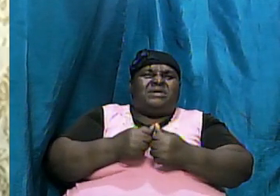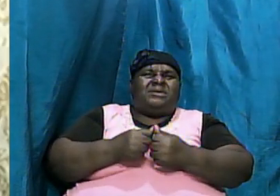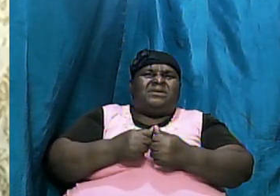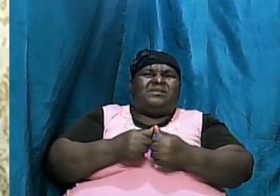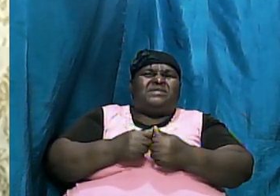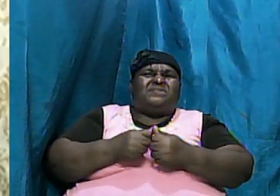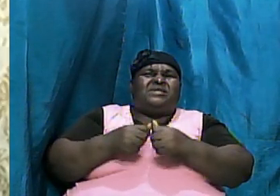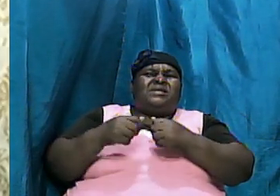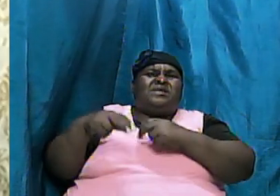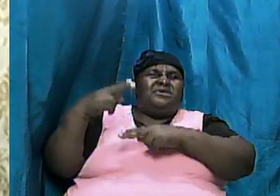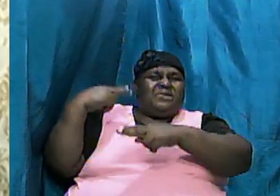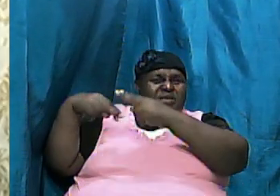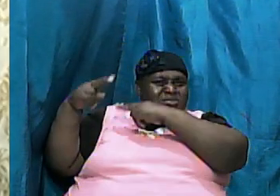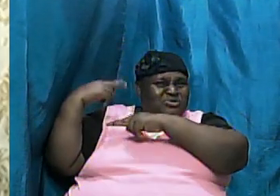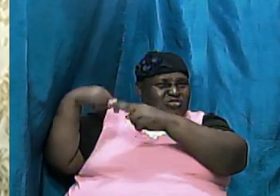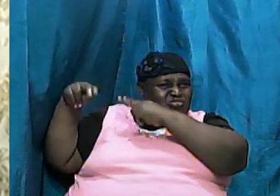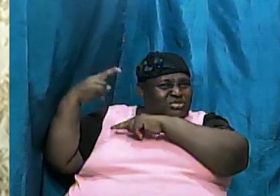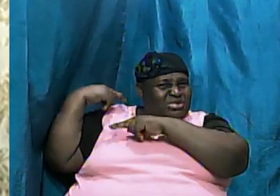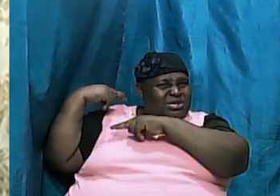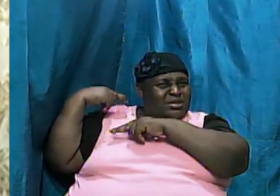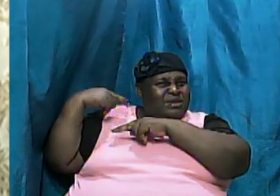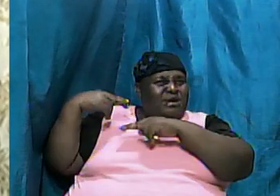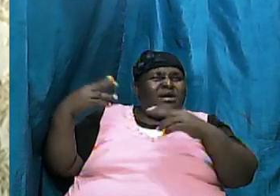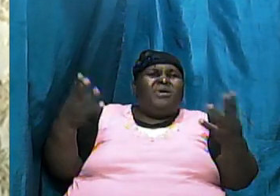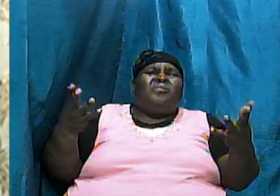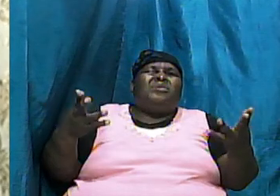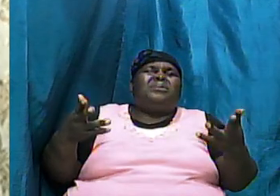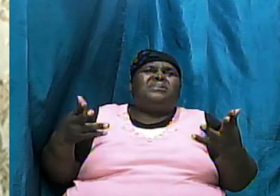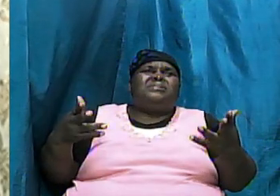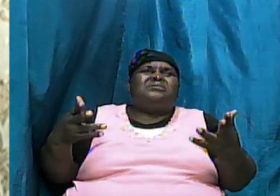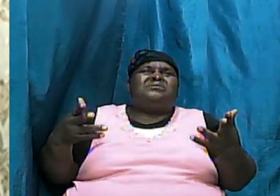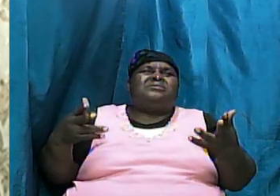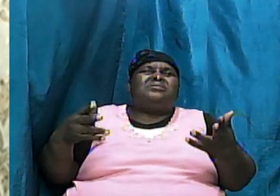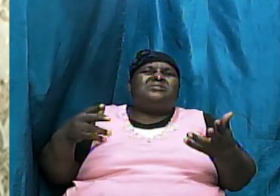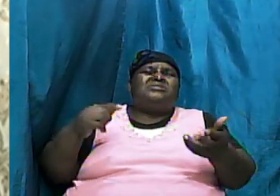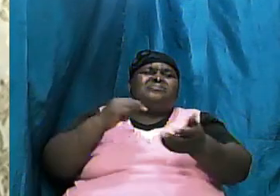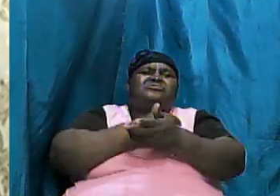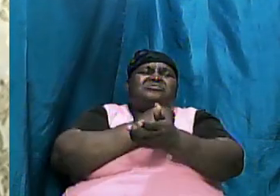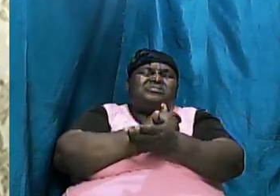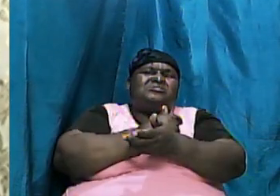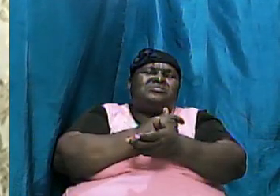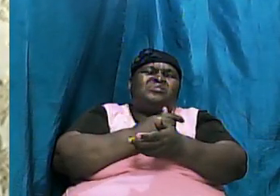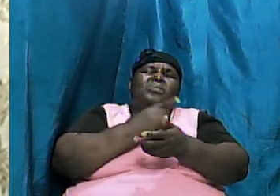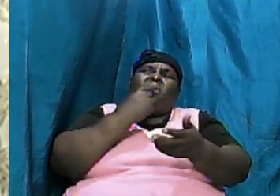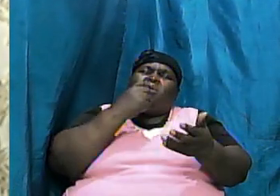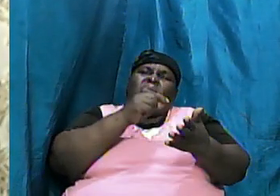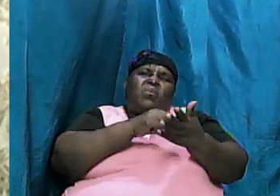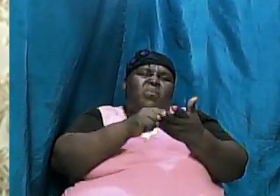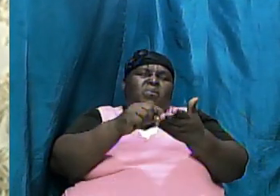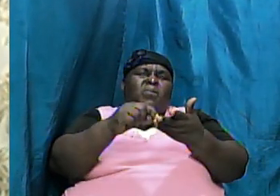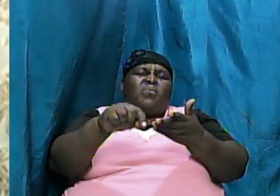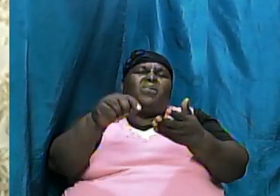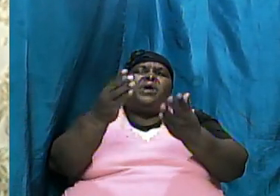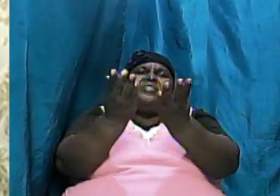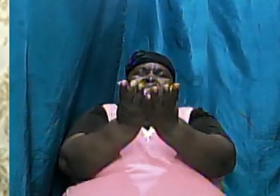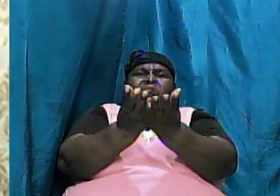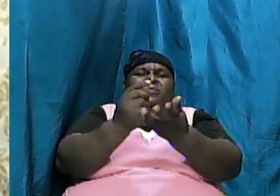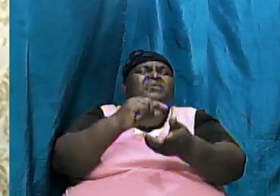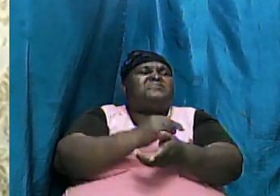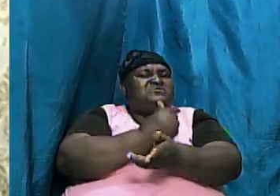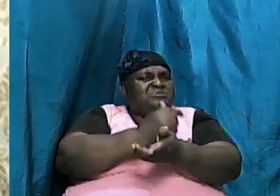what was the scope of the book what it was about we need to understand who authored the book we need to understand